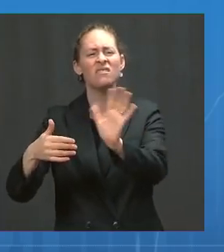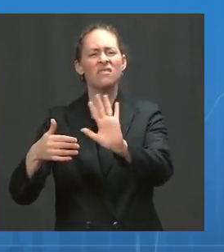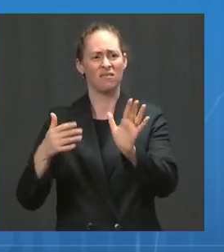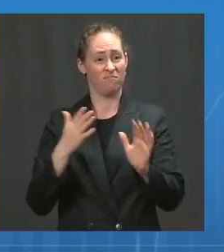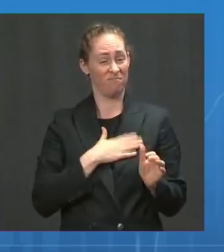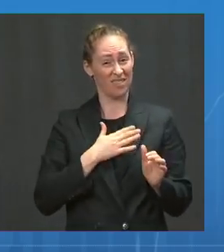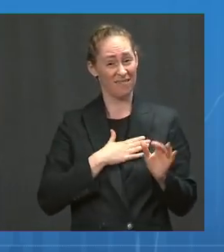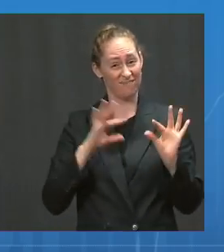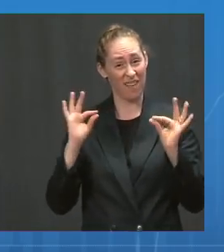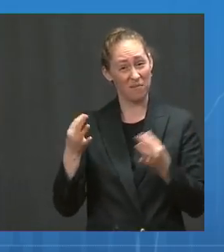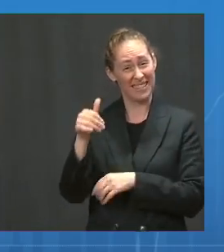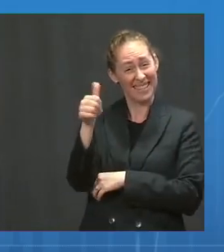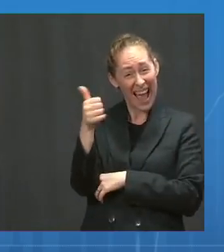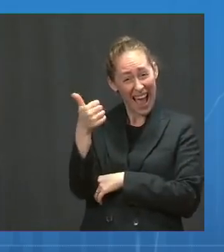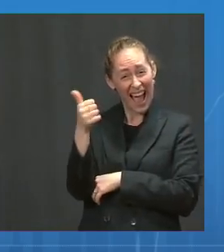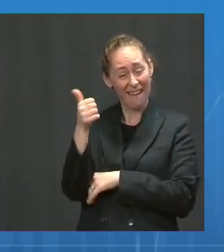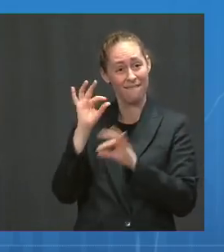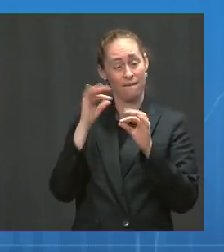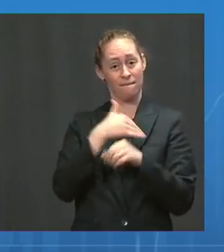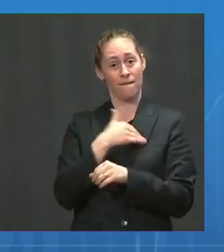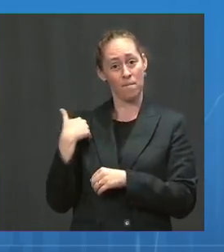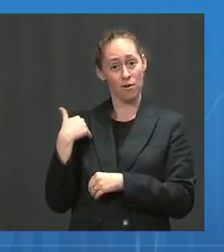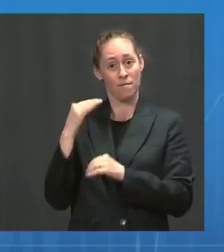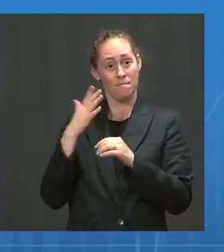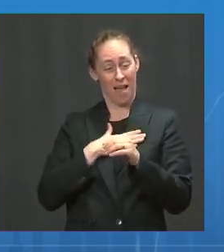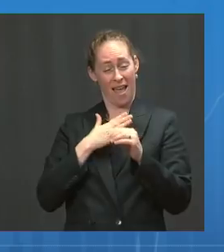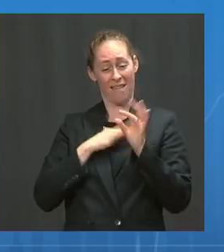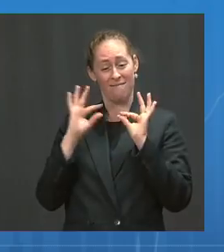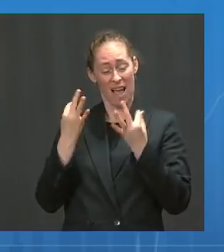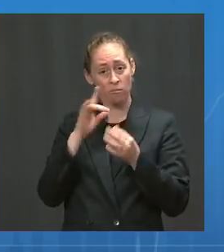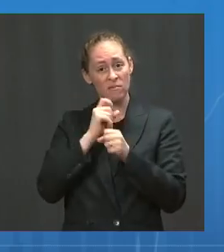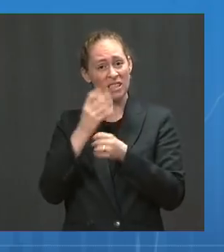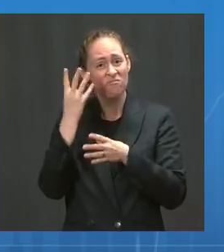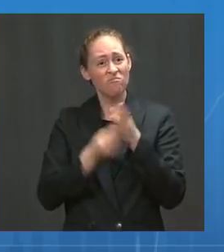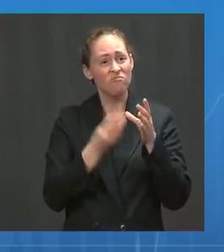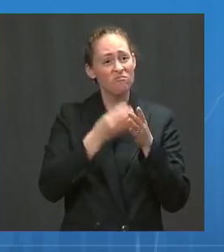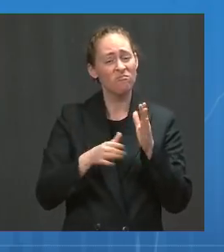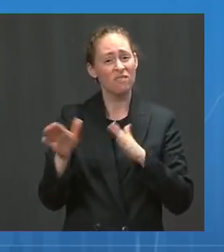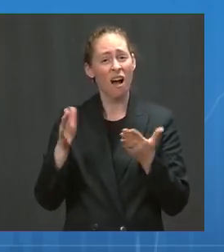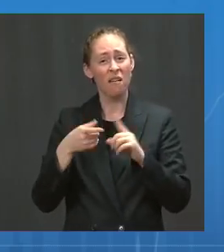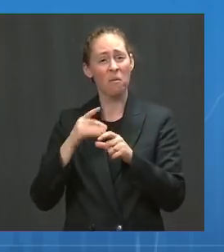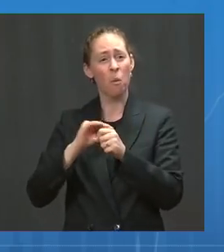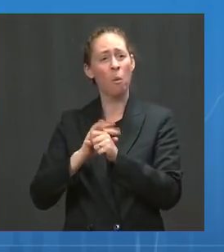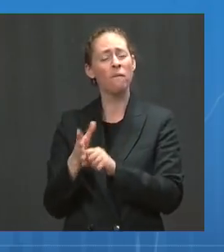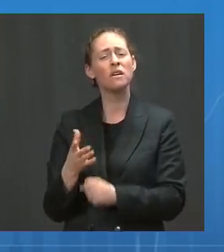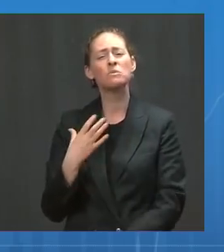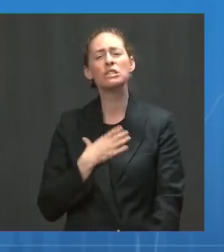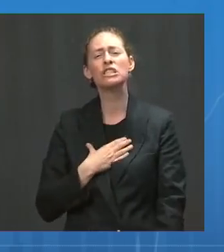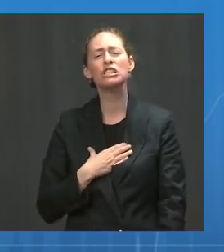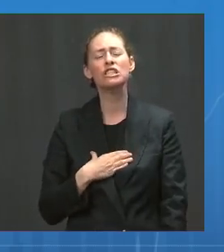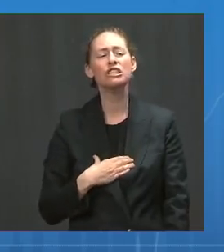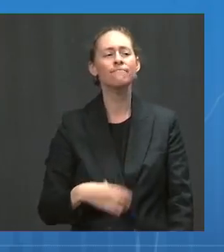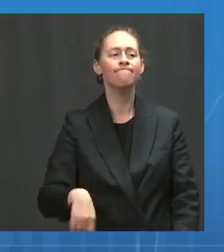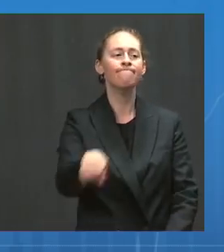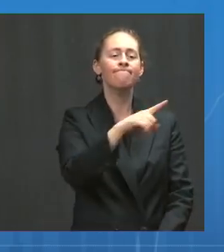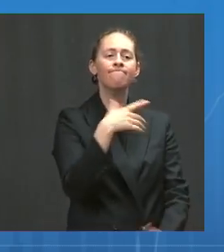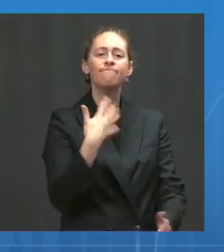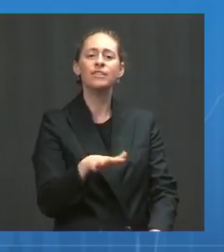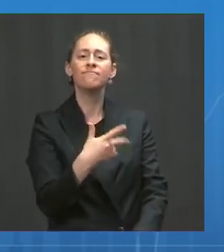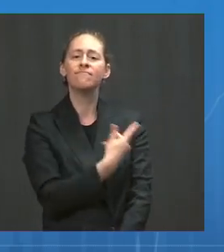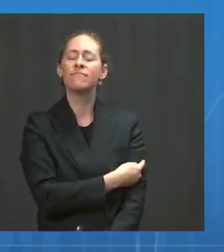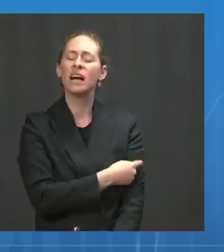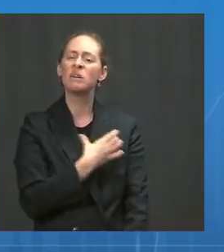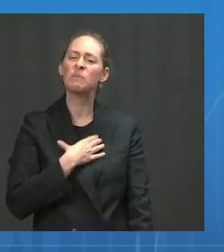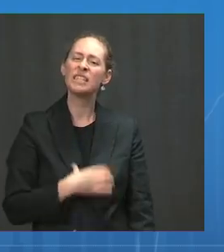-19 and who wishes each and every day that they had had access to the vaccine, it's painful to know that